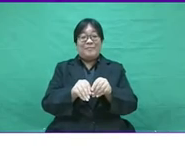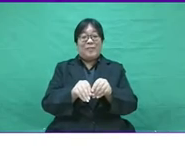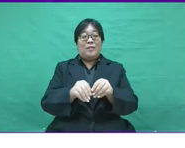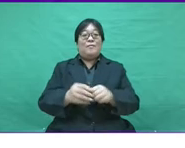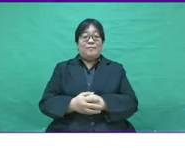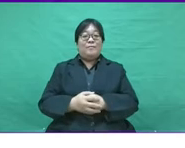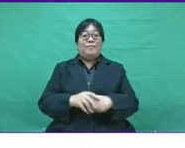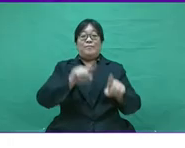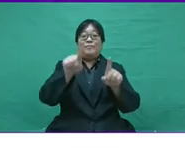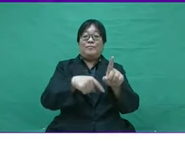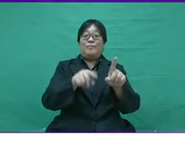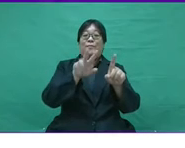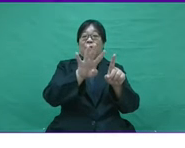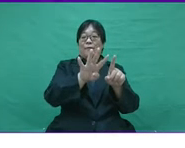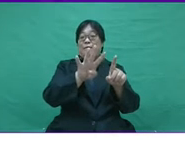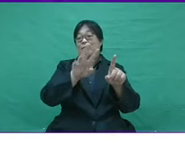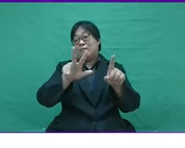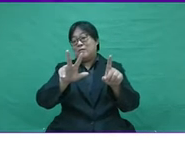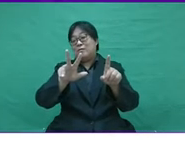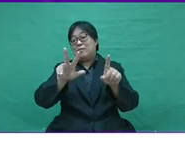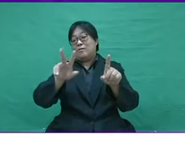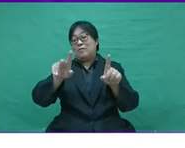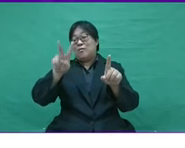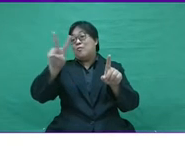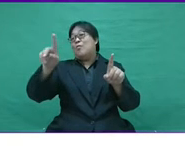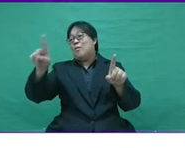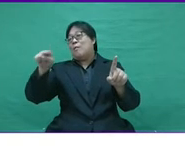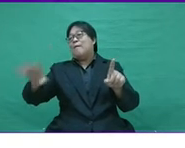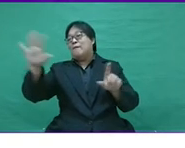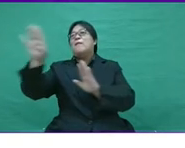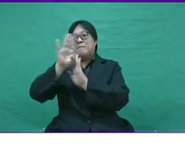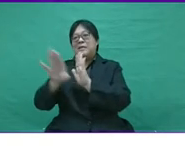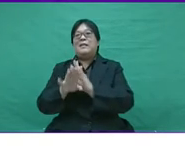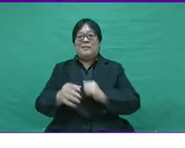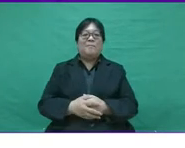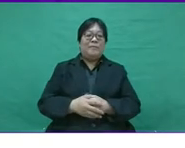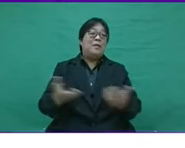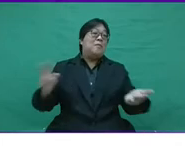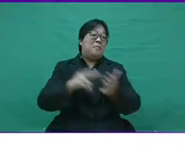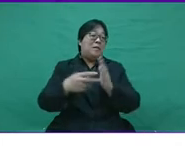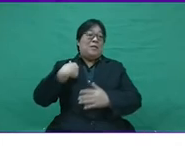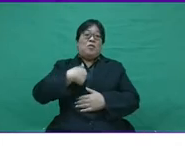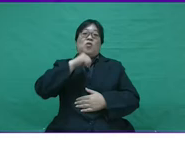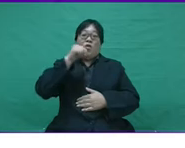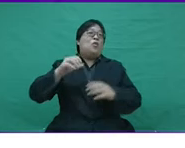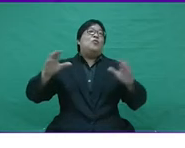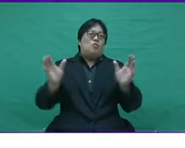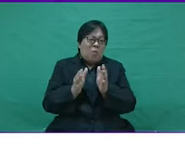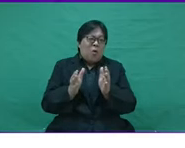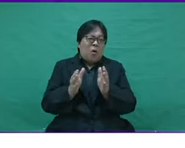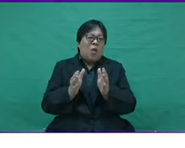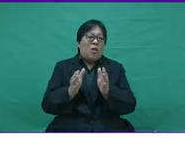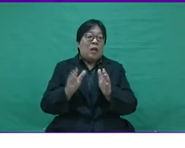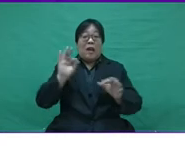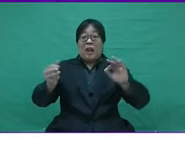against the total values of 1,431.5 billion.